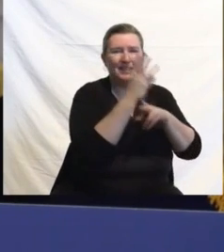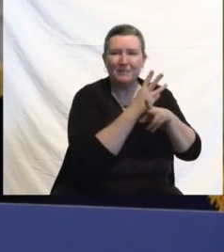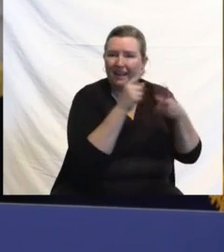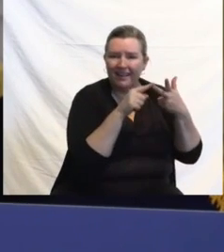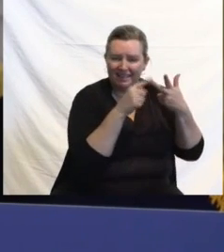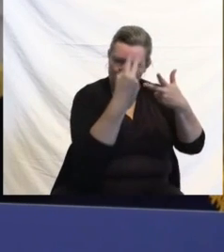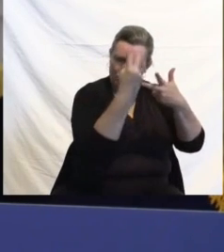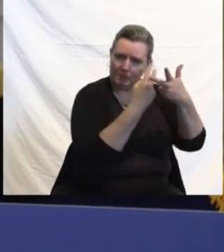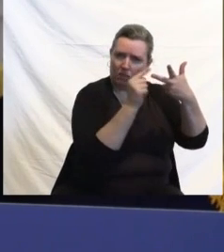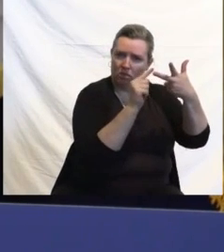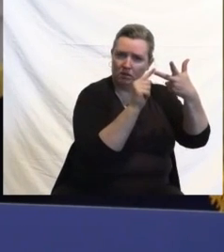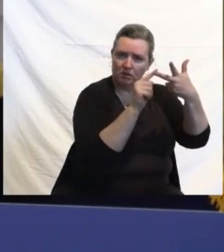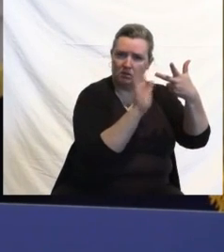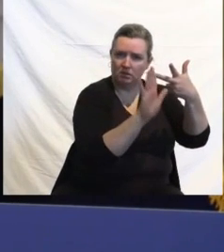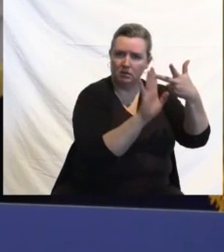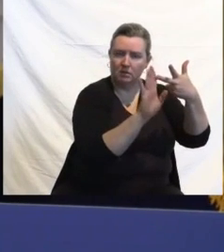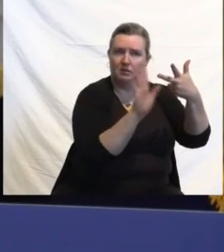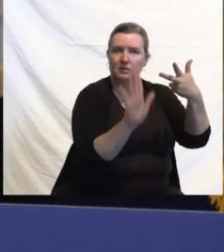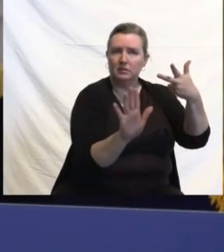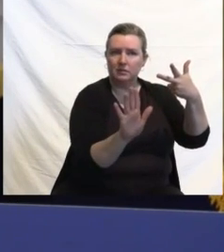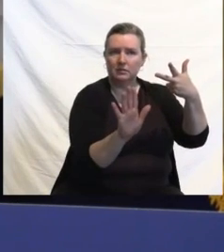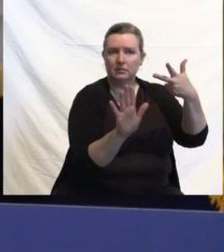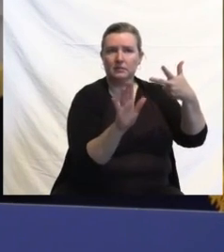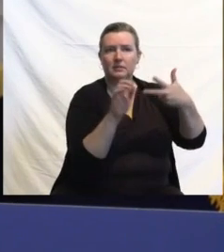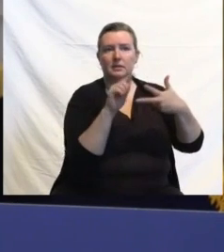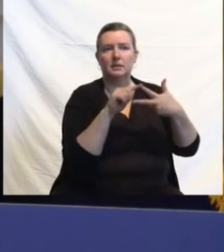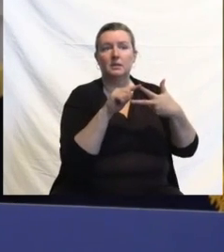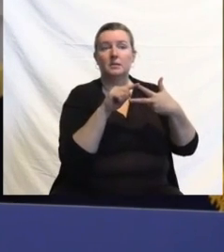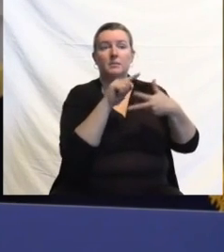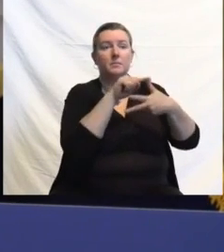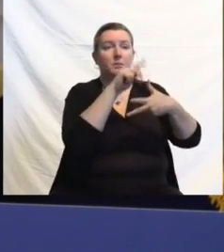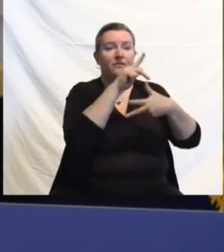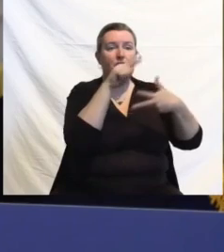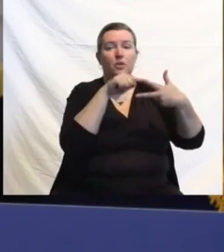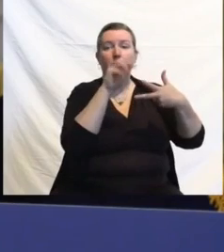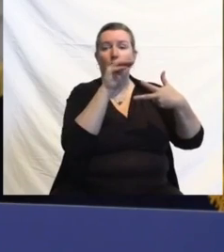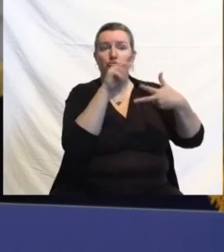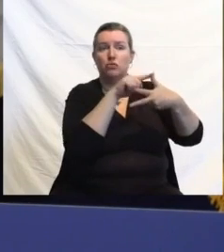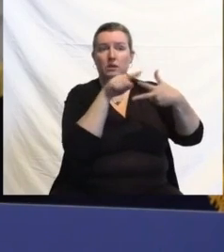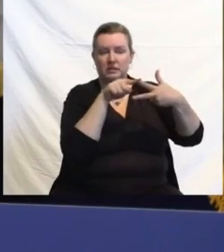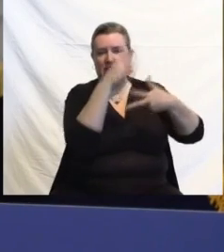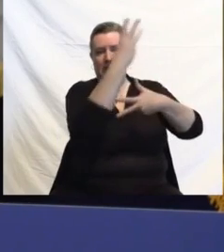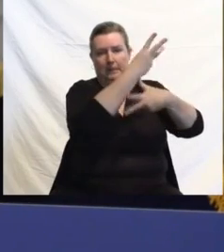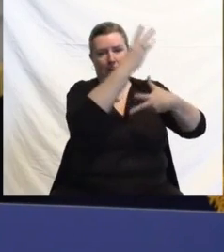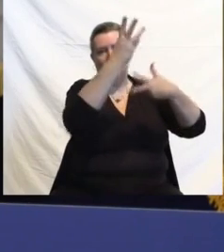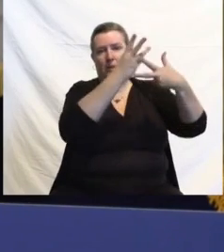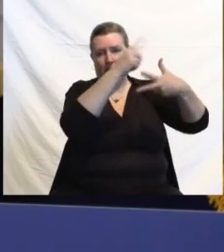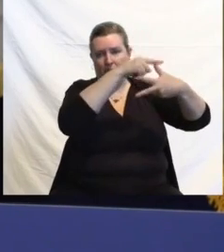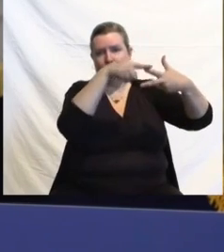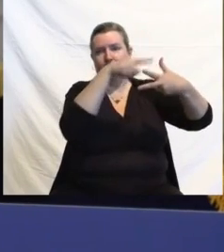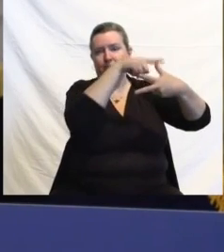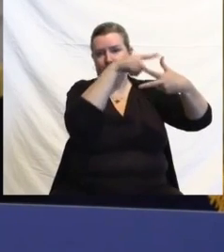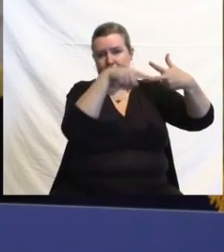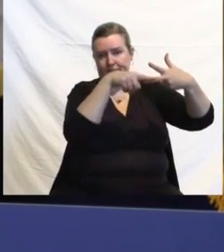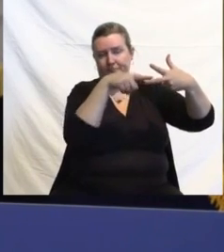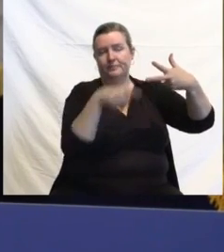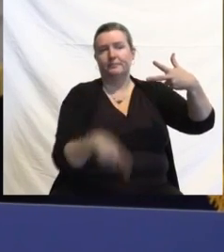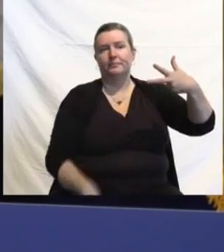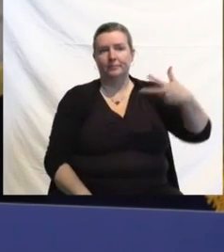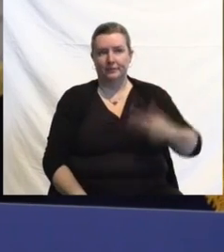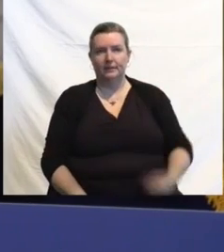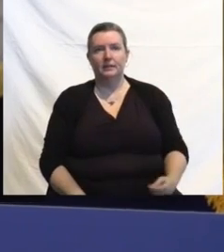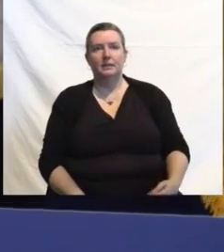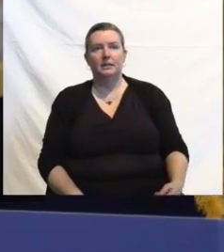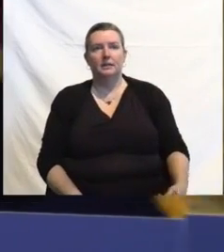for the mRNA, Pfizer, and Moderna. So I think everybody has slightly different circumstances. That's a good